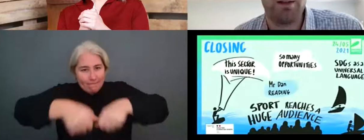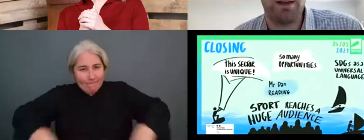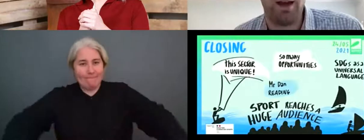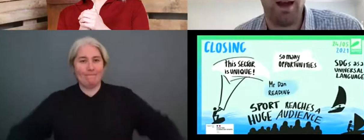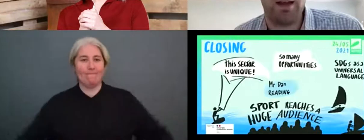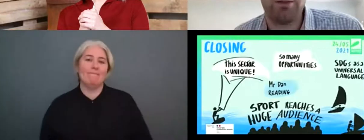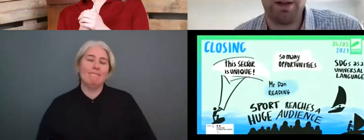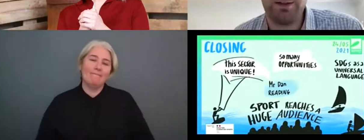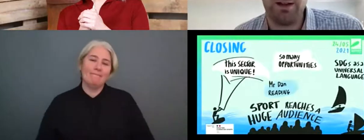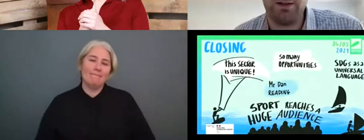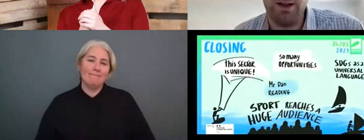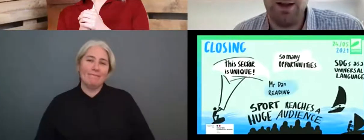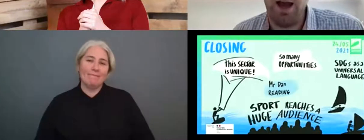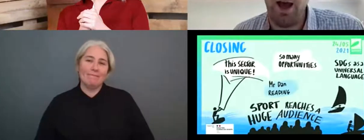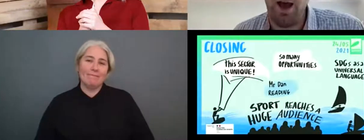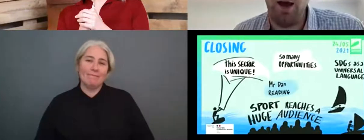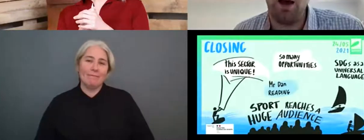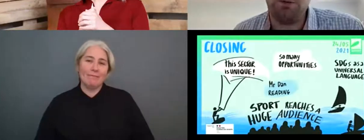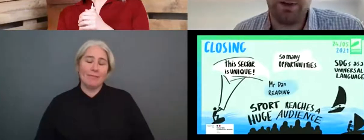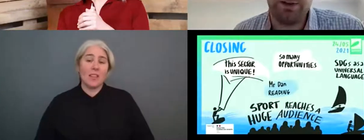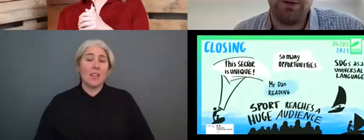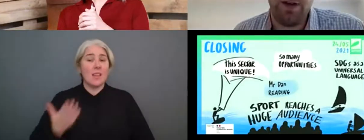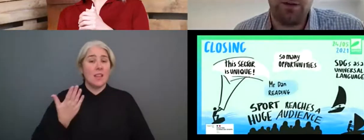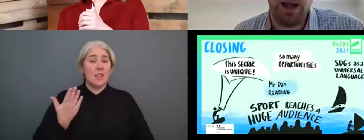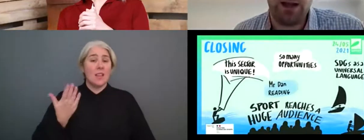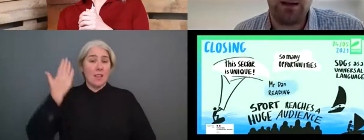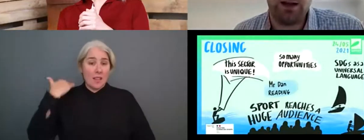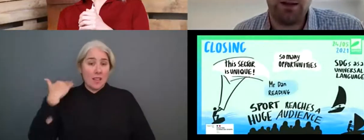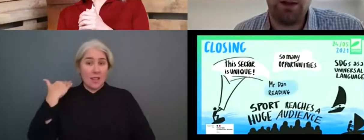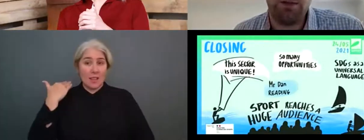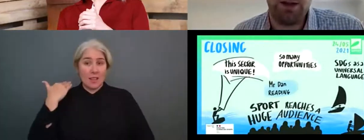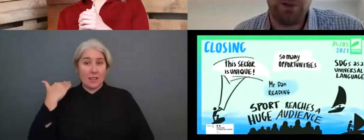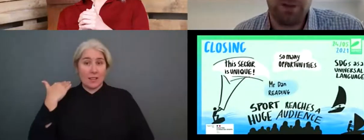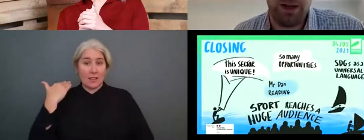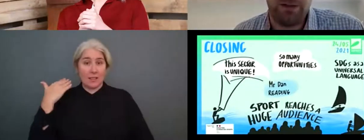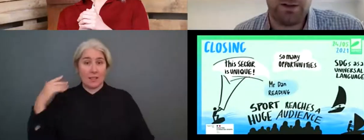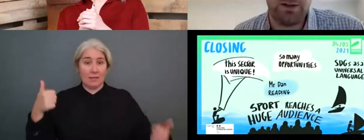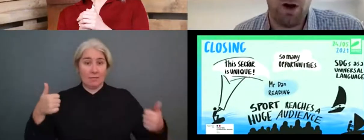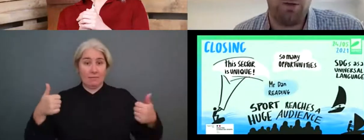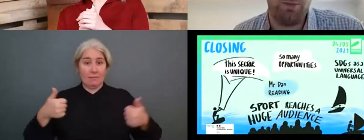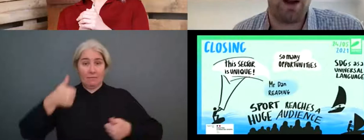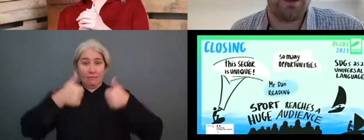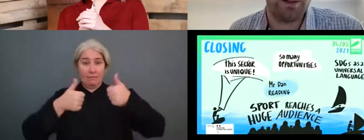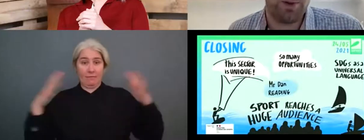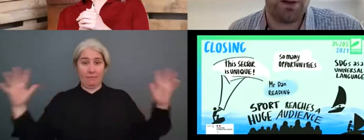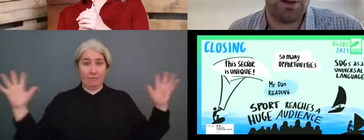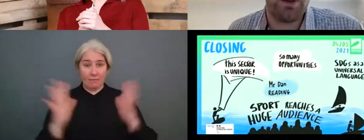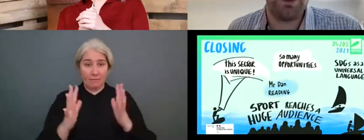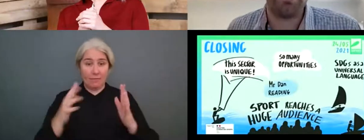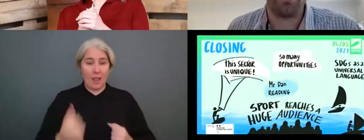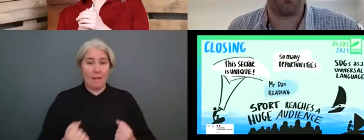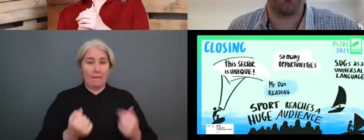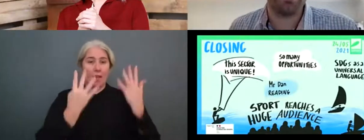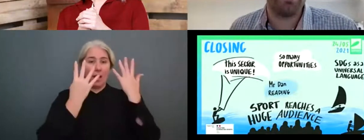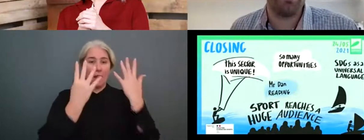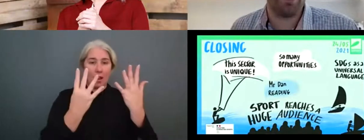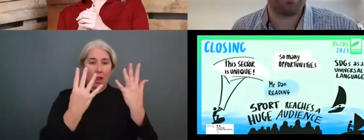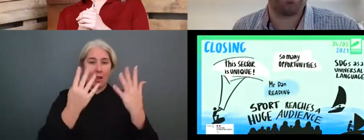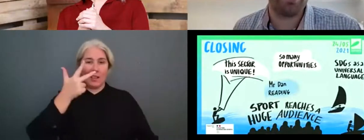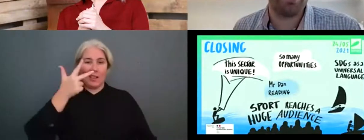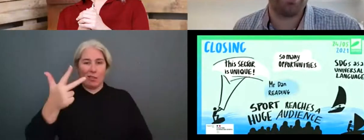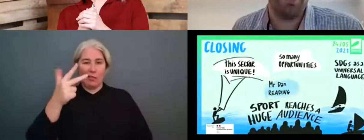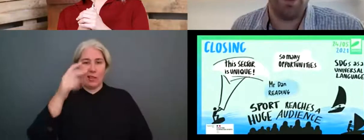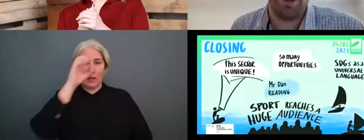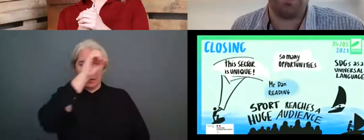our work. And, uh, at a recent, uh, a recent event, we had 93% of participants and these are from 65